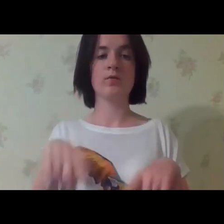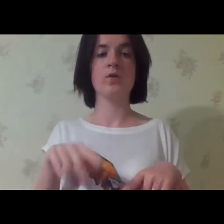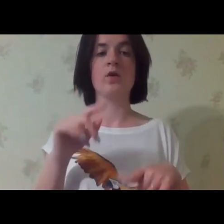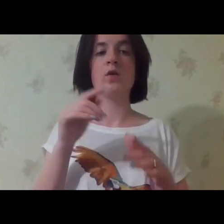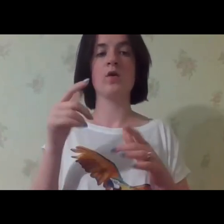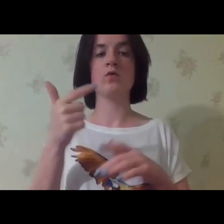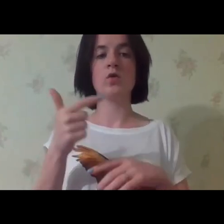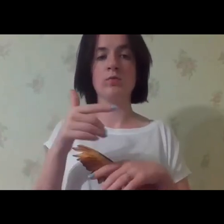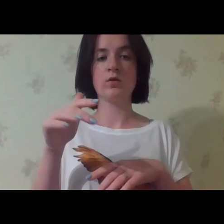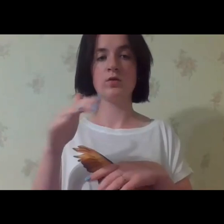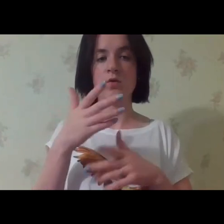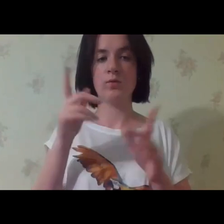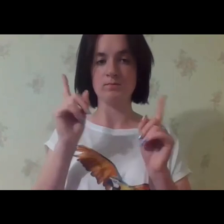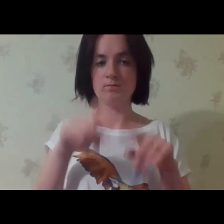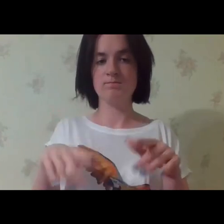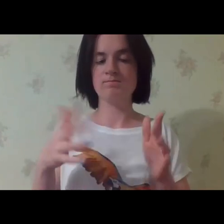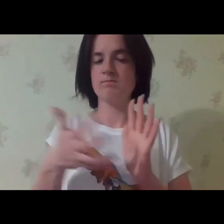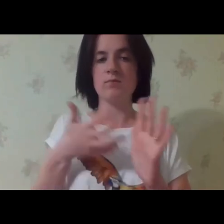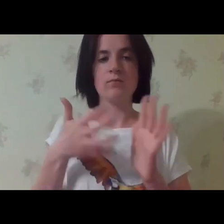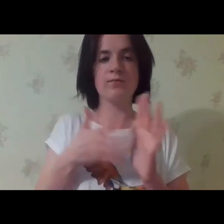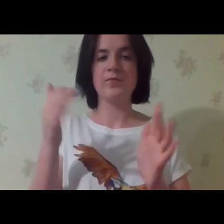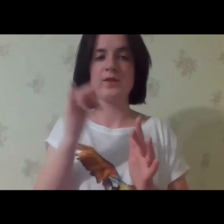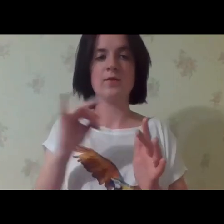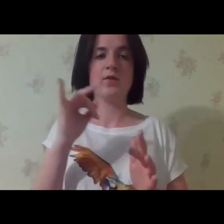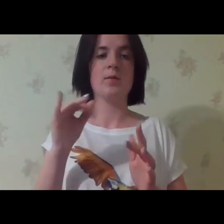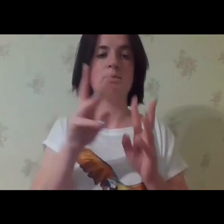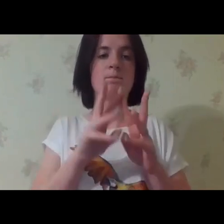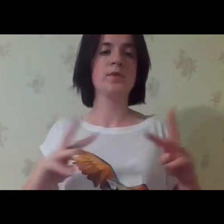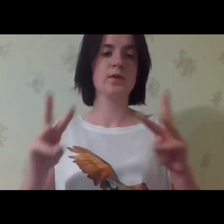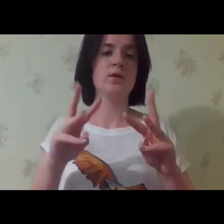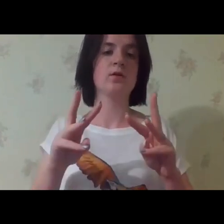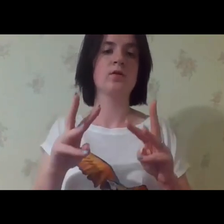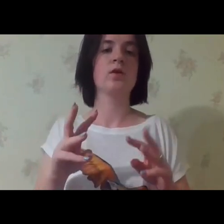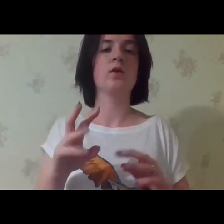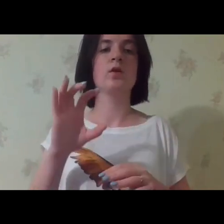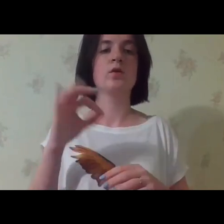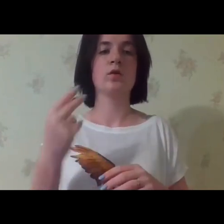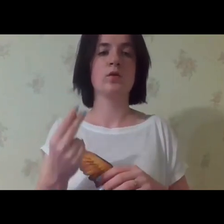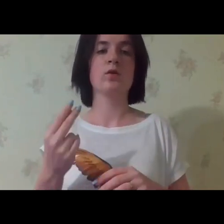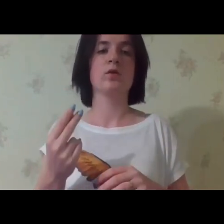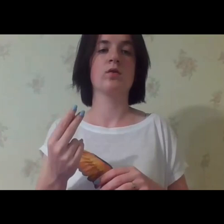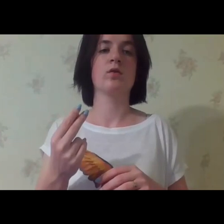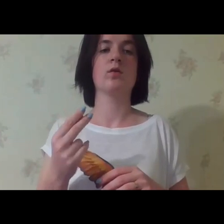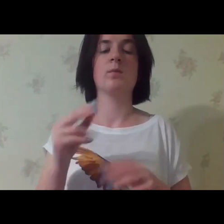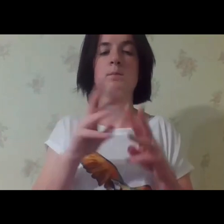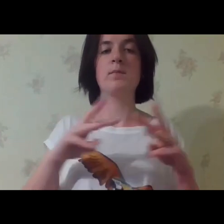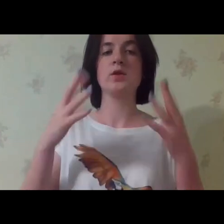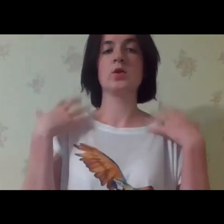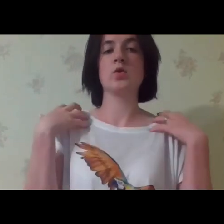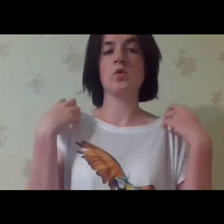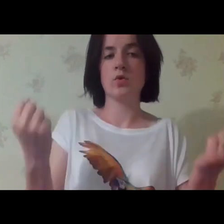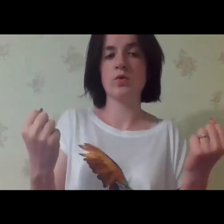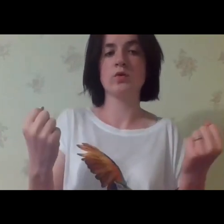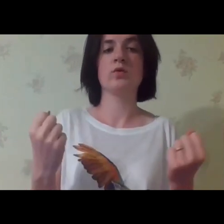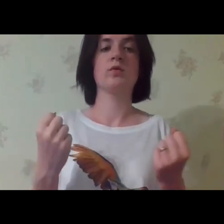And the other speakers also mentioned that we lack the needs assessment in the communities. The Ministry of Social Policy,